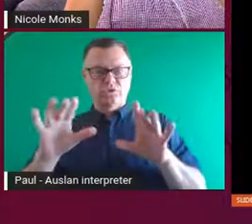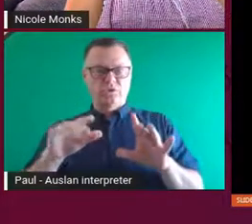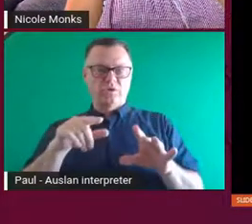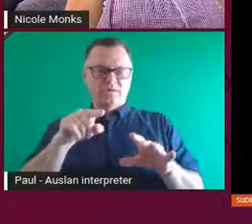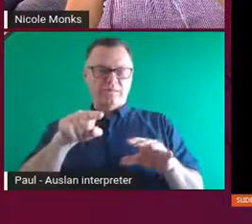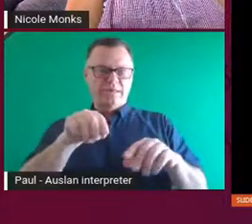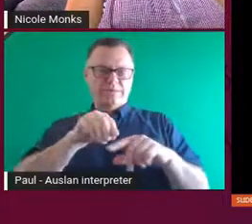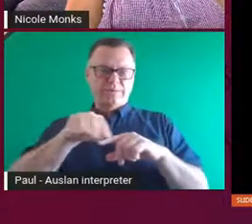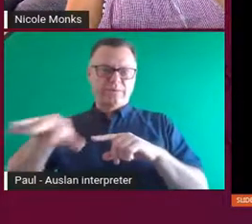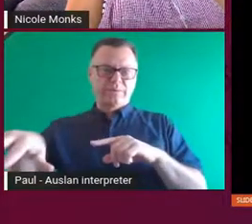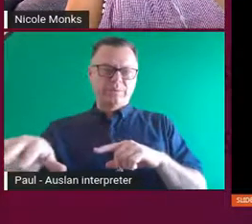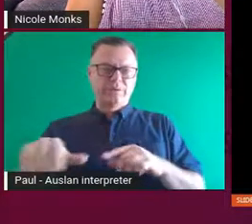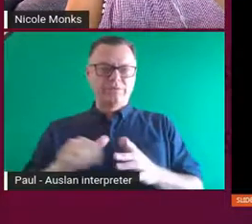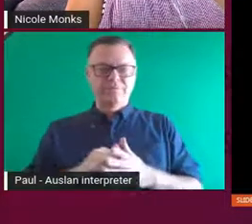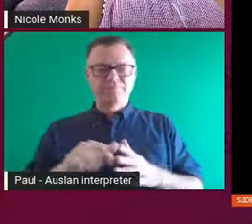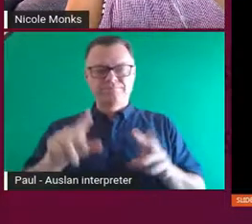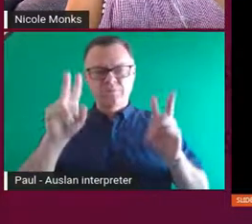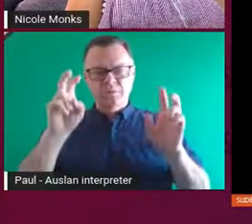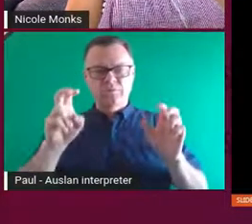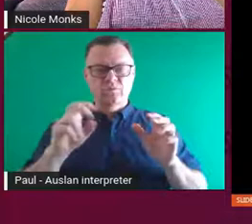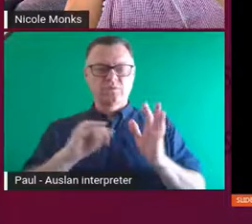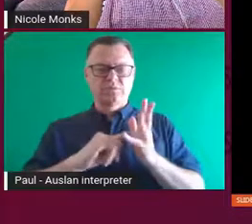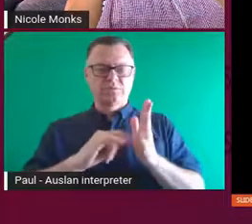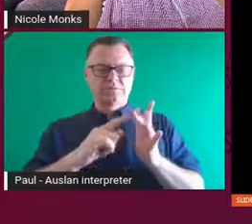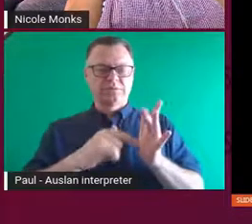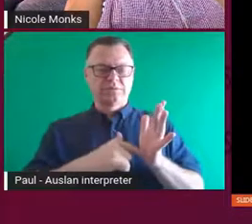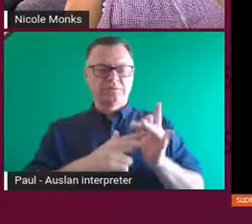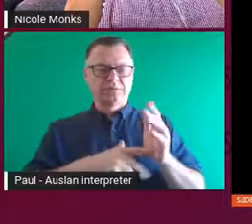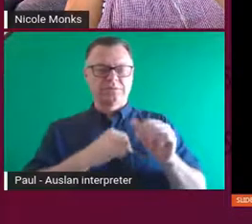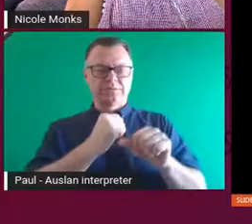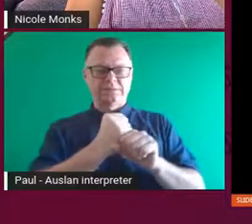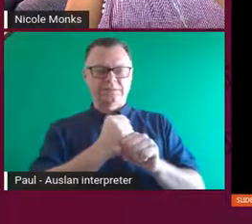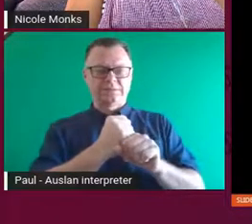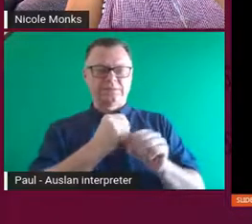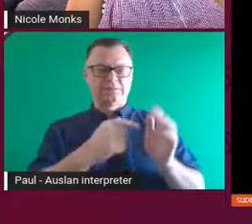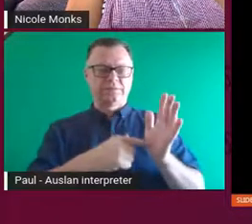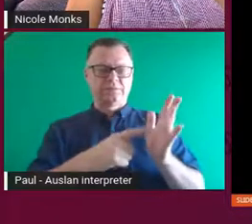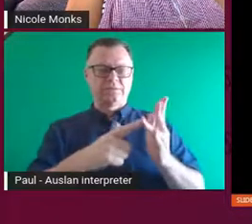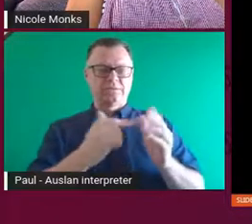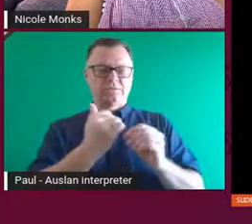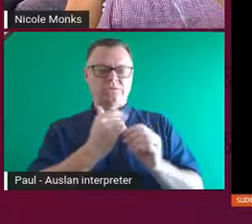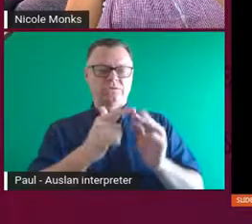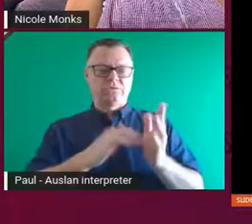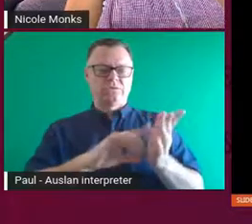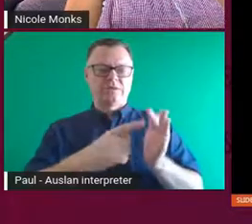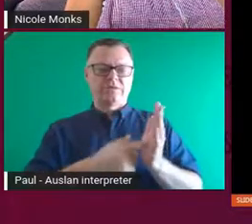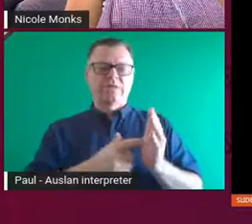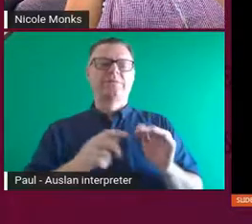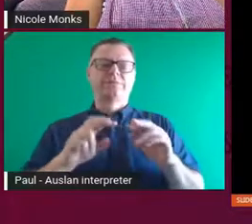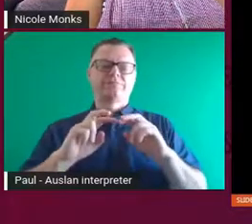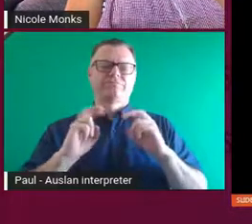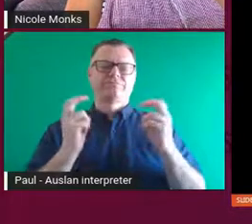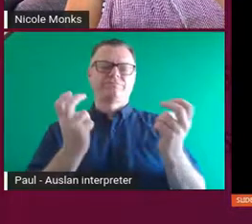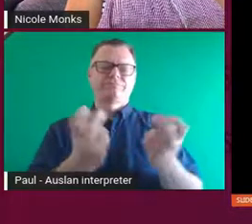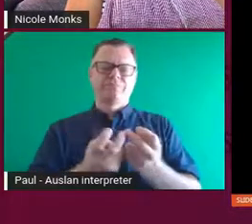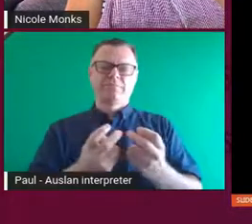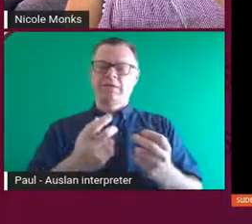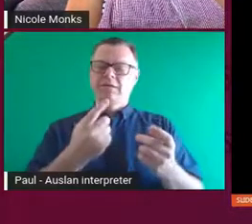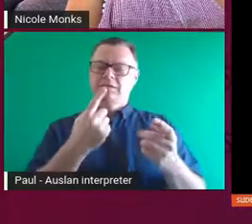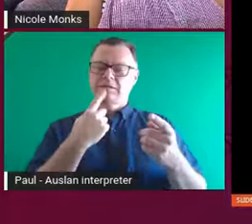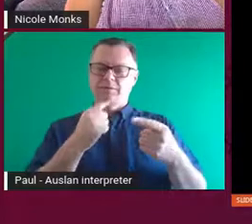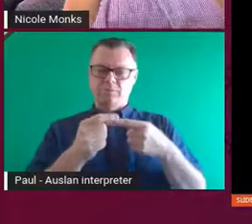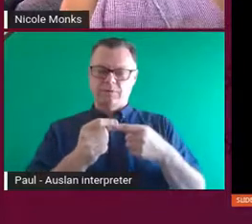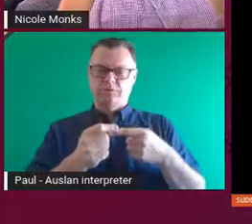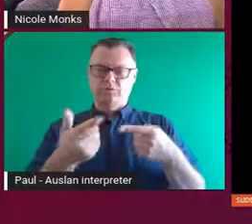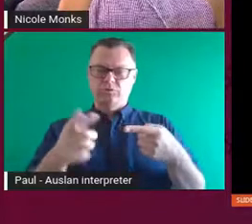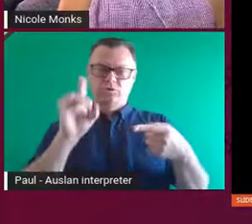it's called Sitting Together. And I'm just interested in if you could tell us about where this work was presented. And